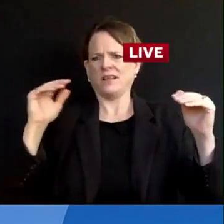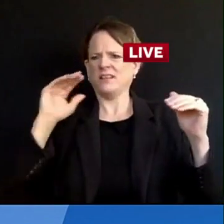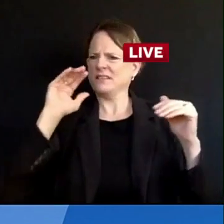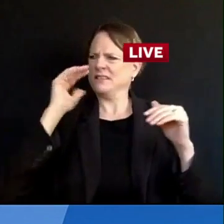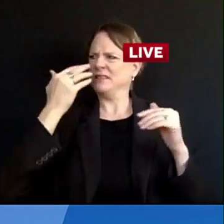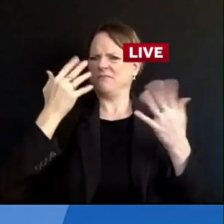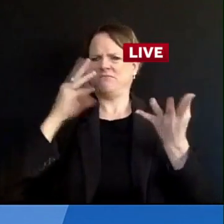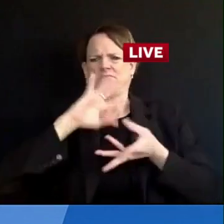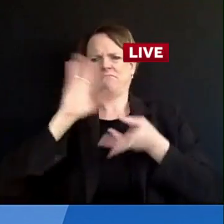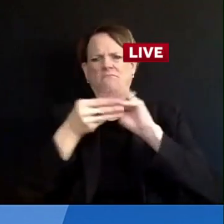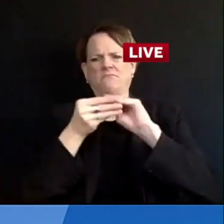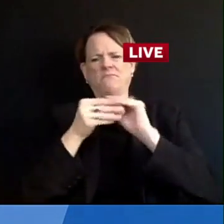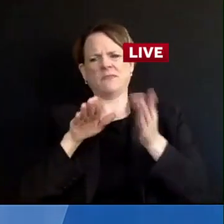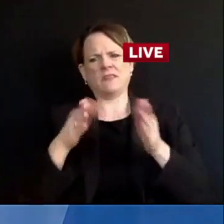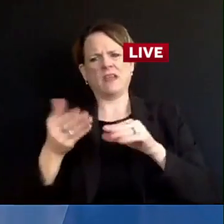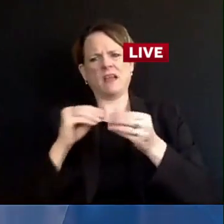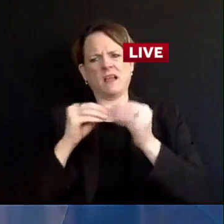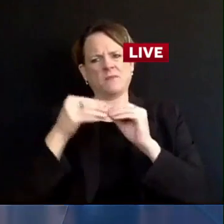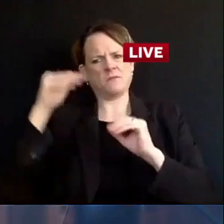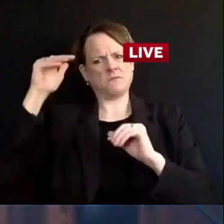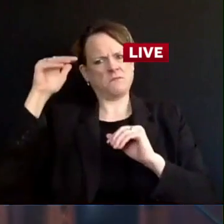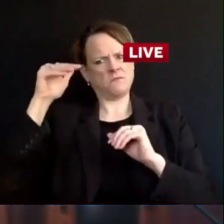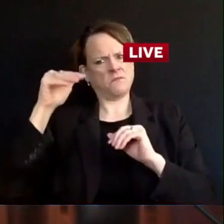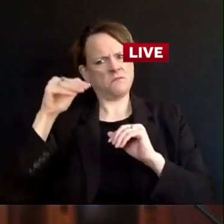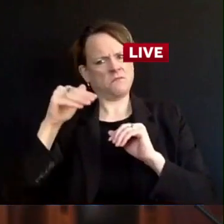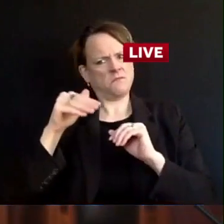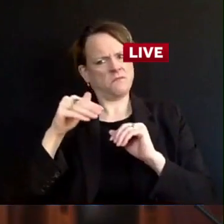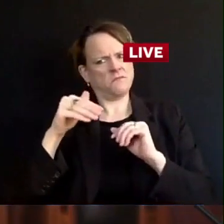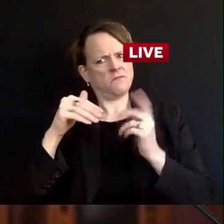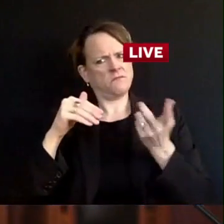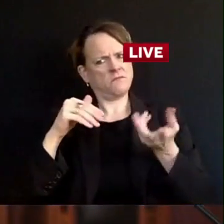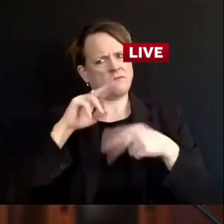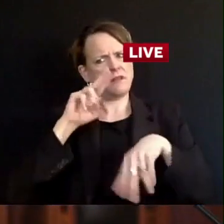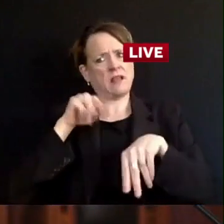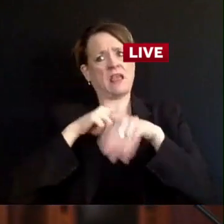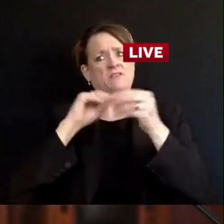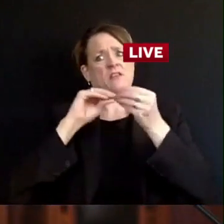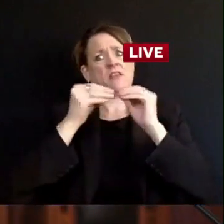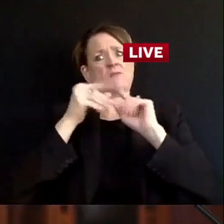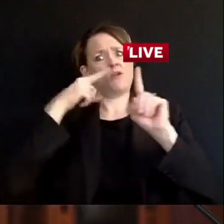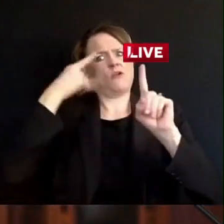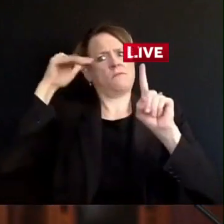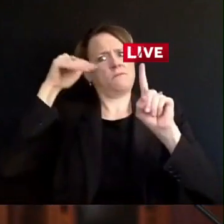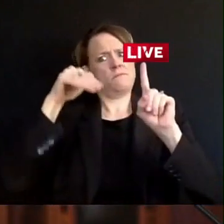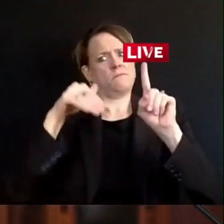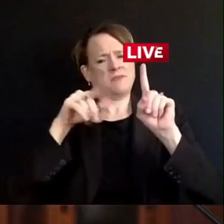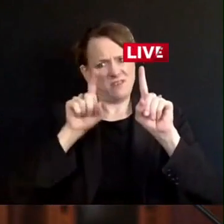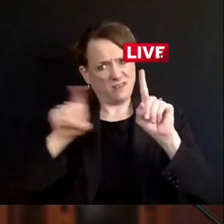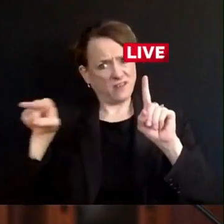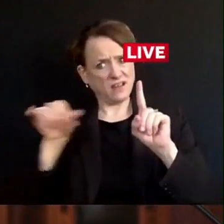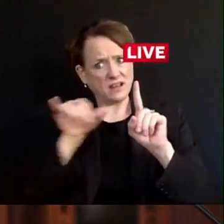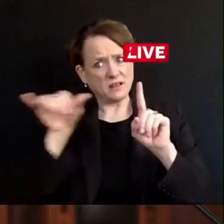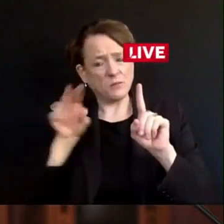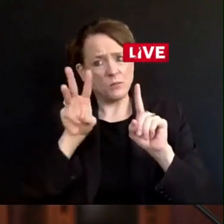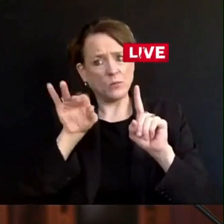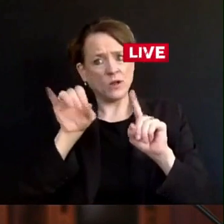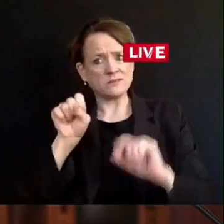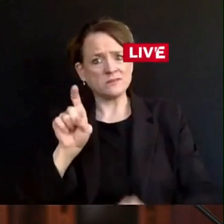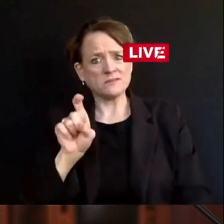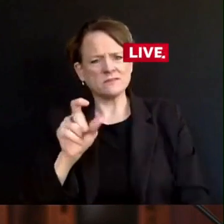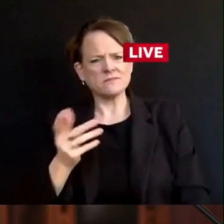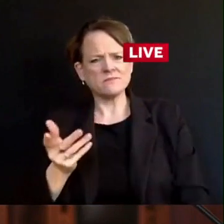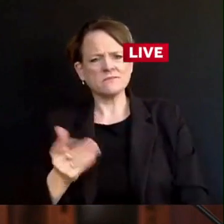Wisconsin. Thank you. Our death rate sits just under 1% right now. But Dr. Westergaard, do you want to